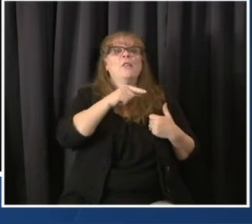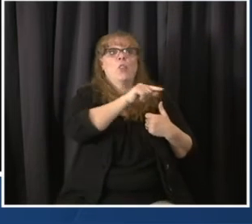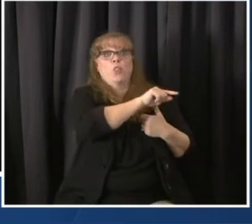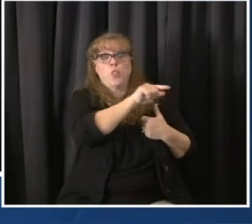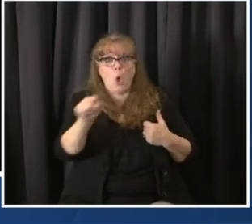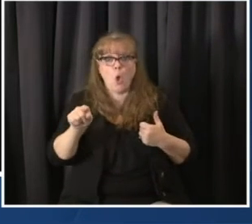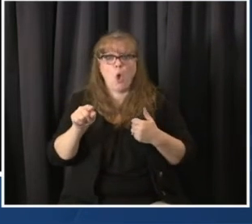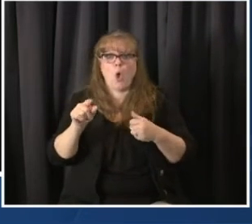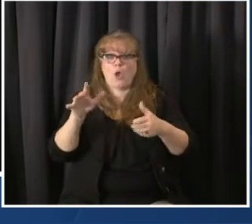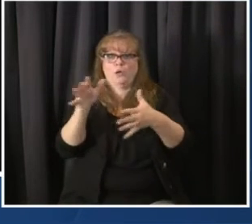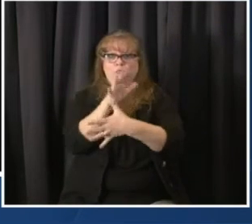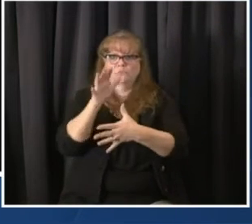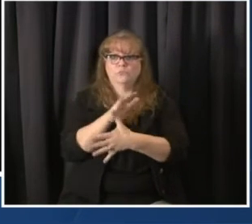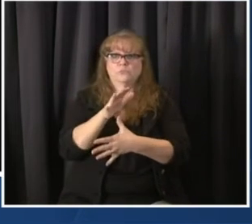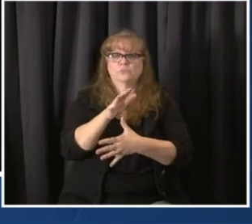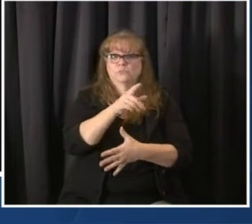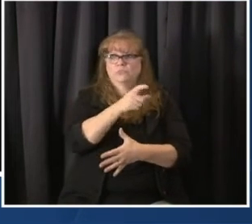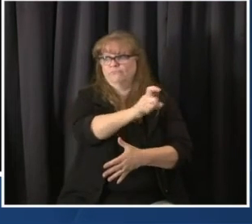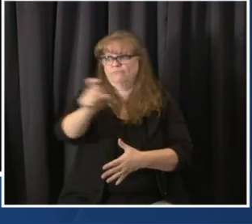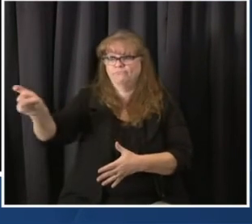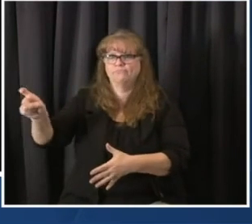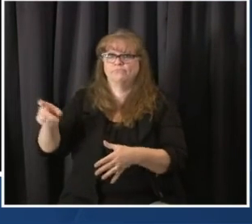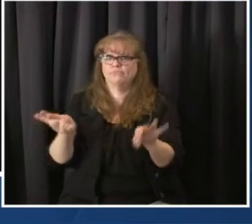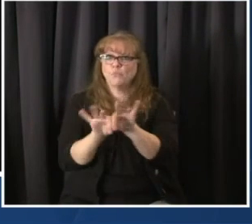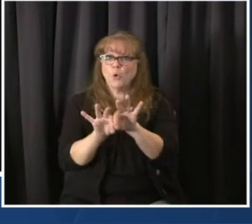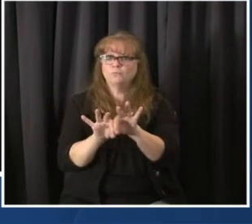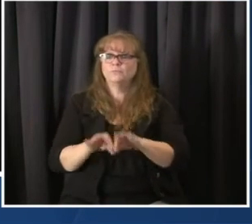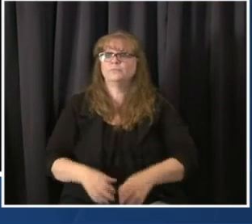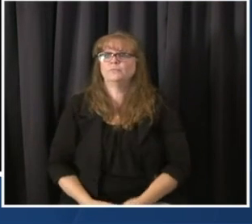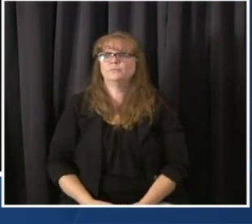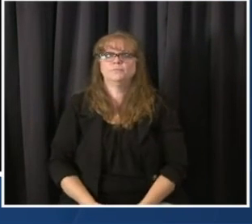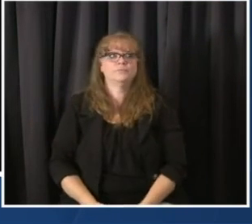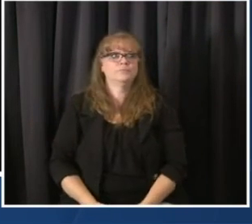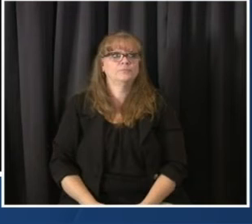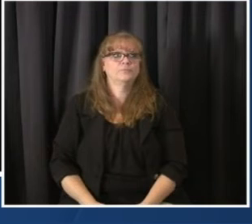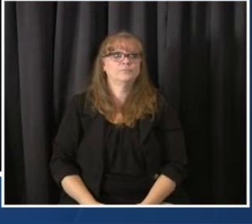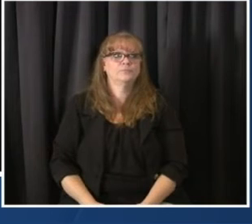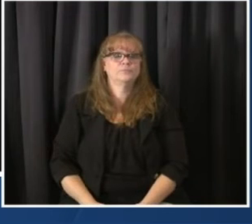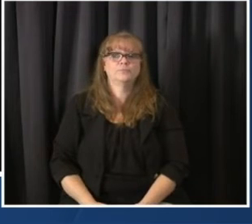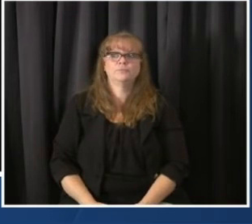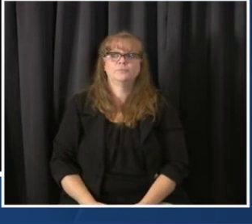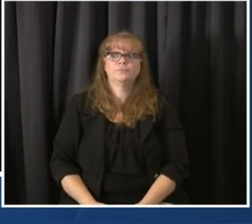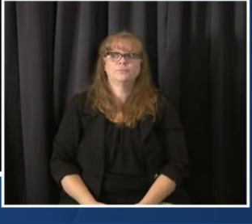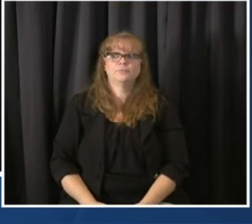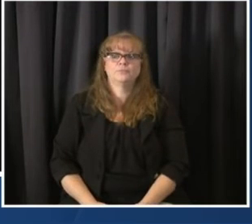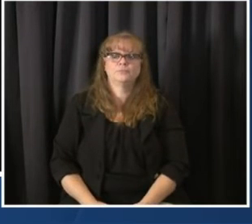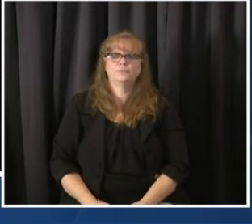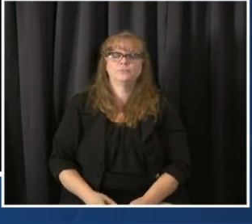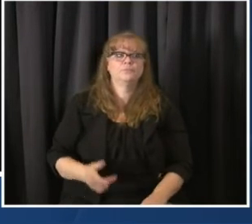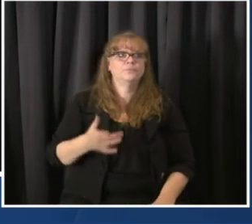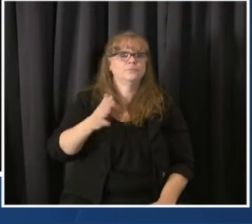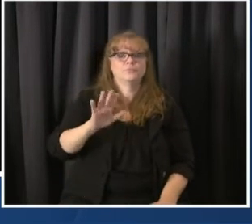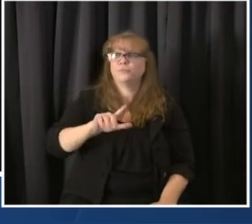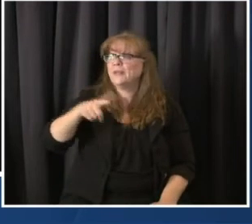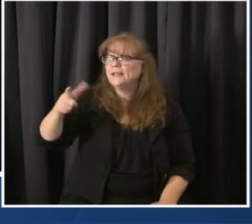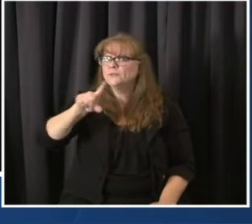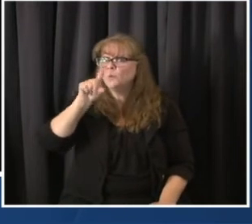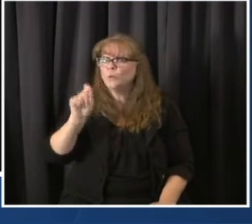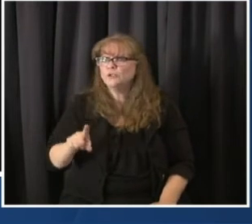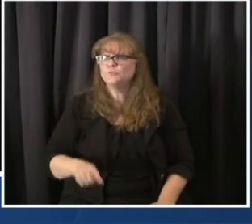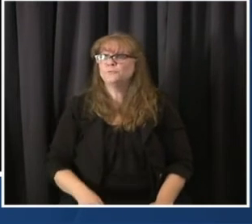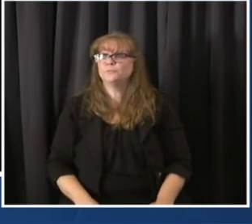The first steps. Next question. Hi, Governor. This is Seth Klayman with the Gazette. Two questions for you. One,